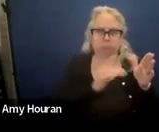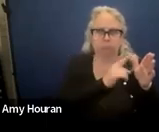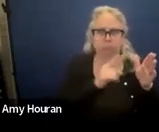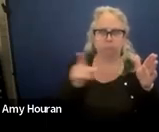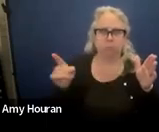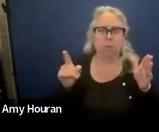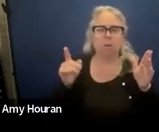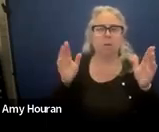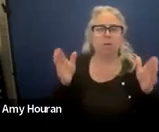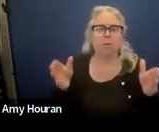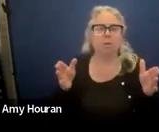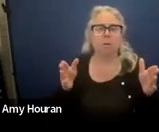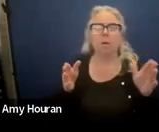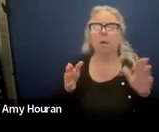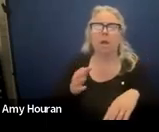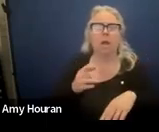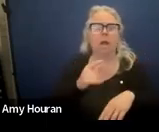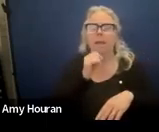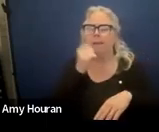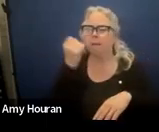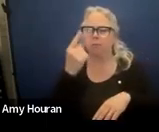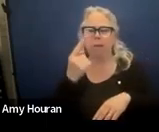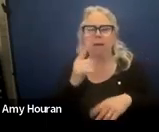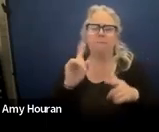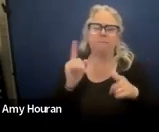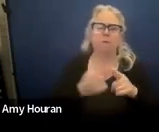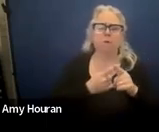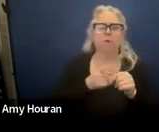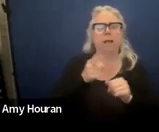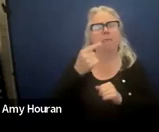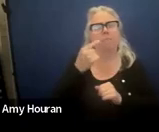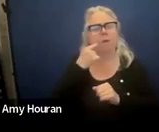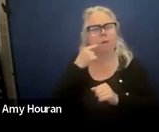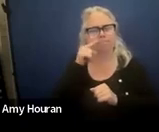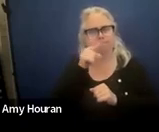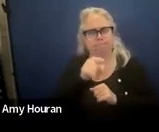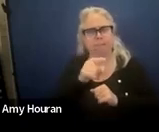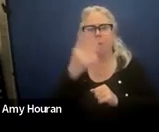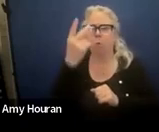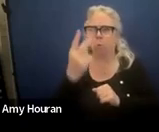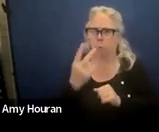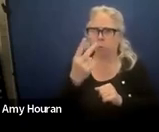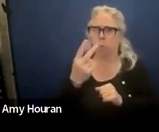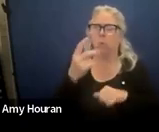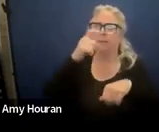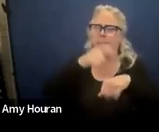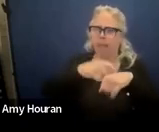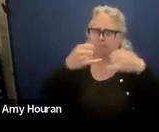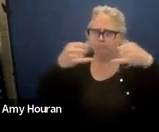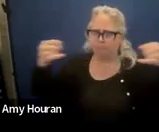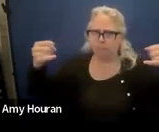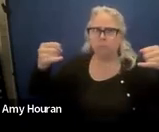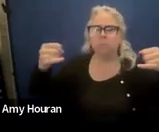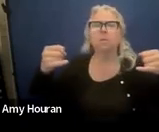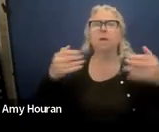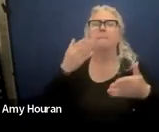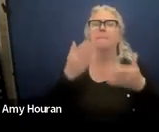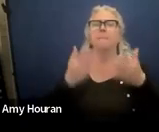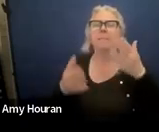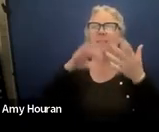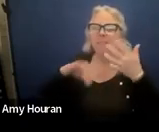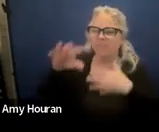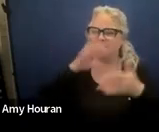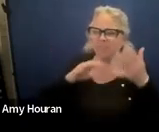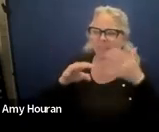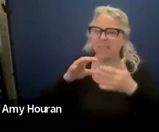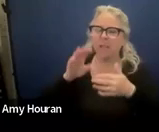make sense to me the other day when i was starting to think of this as two timelines so two and this may be confusing to you guys and i'll have